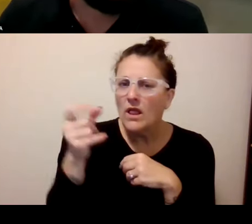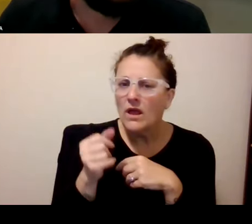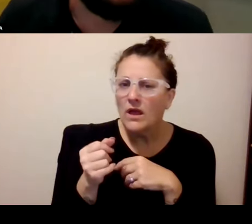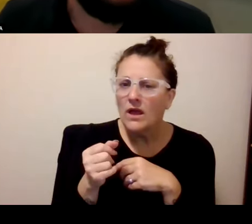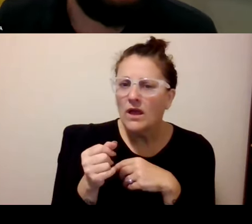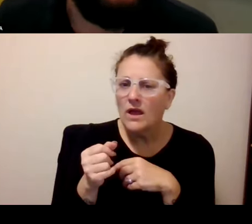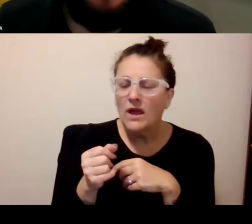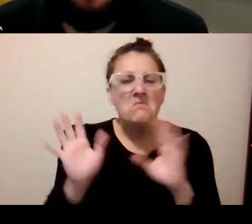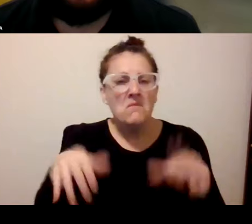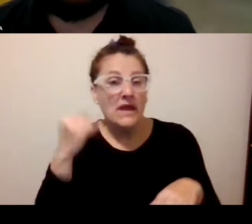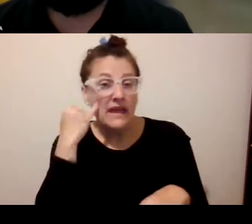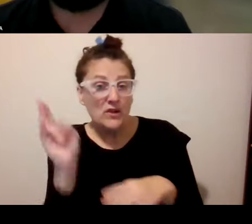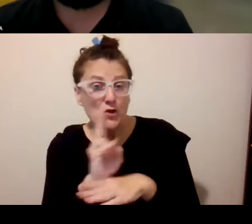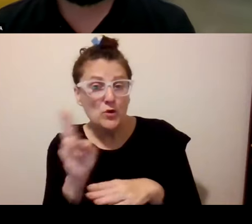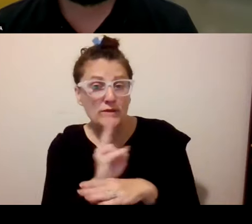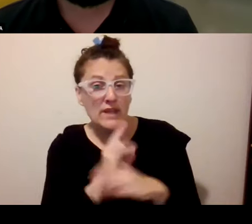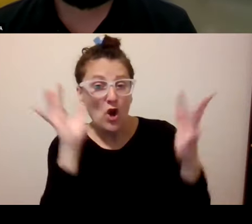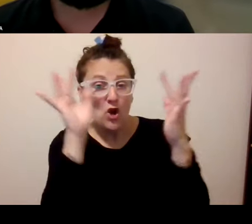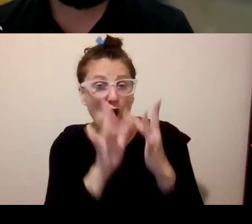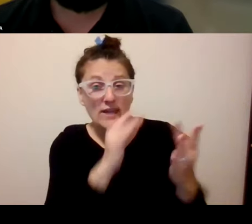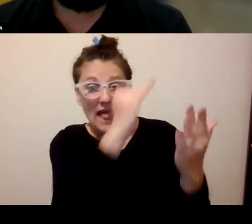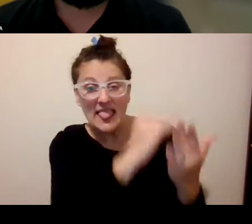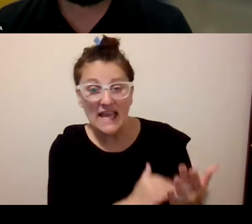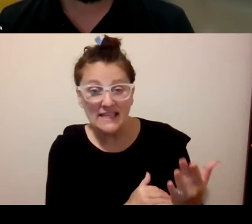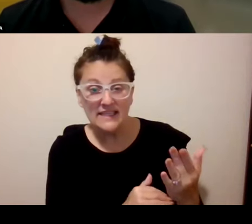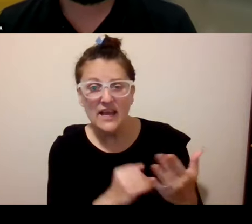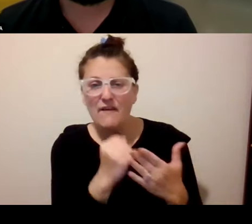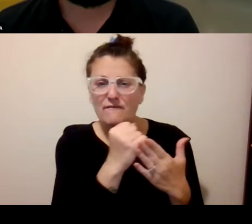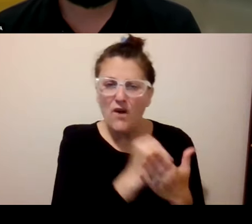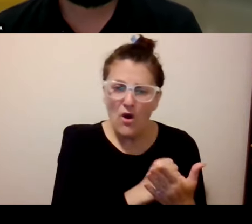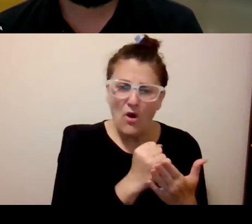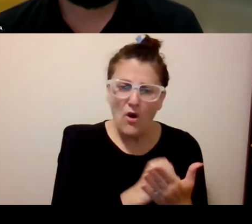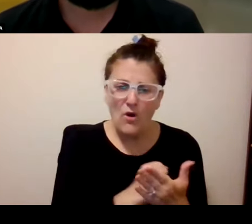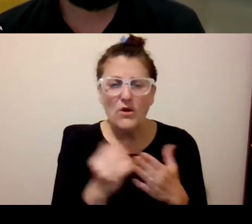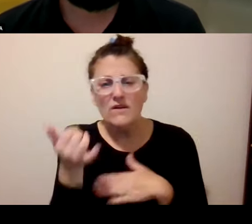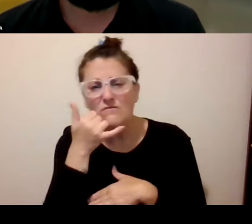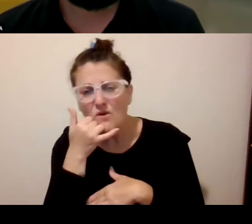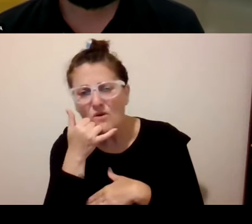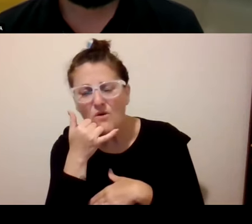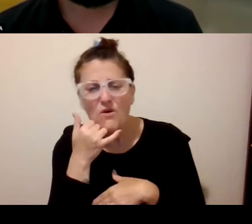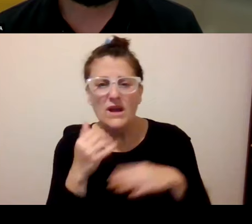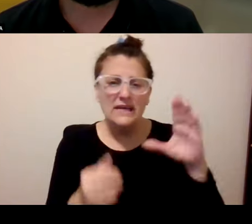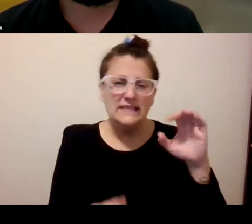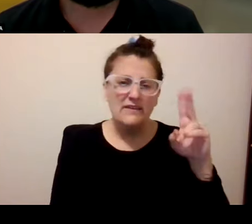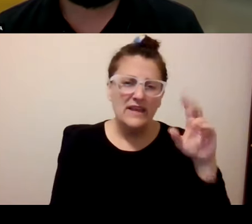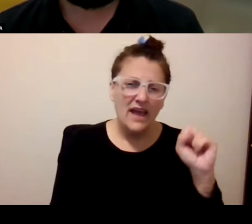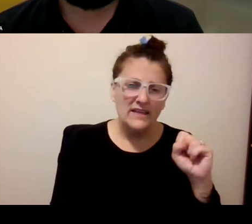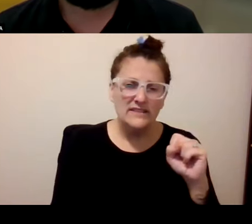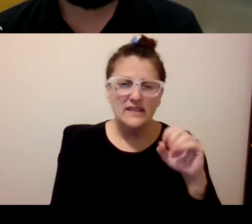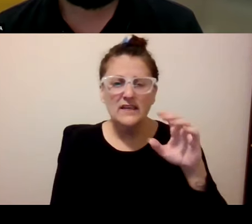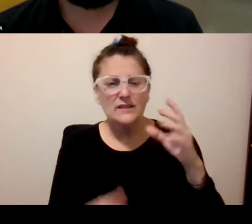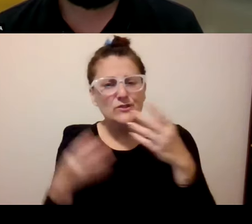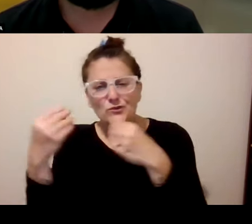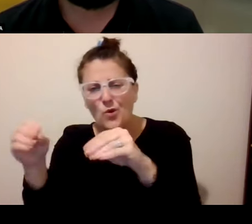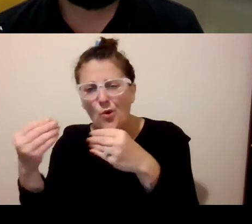that you know if you're using your your contact list credit or debit card or phone right now at a drug store or cvs anywhere that you use it